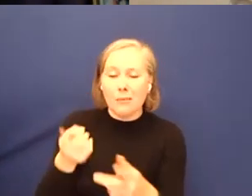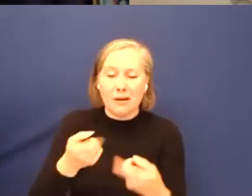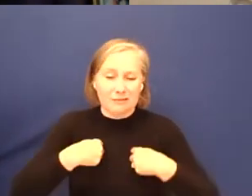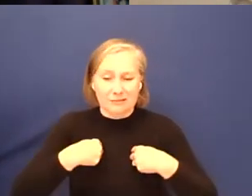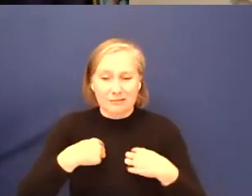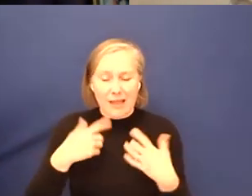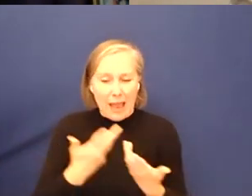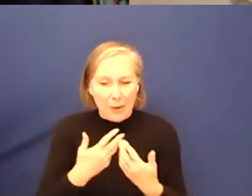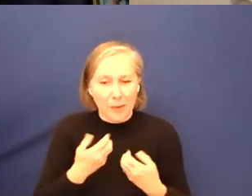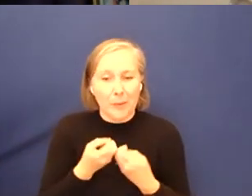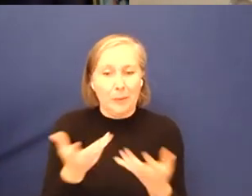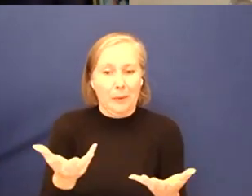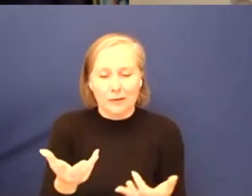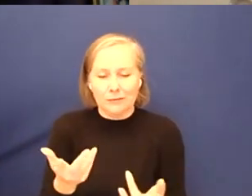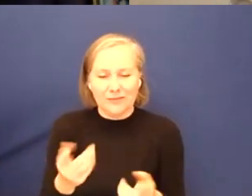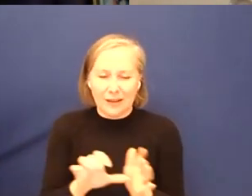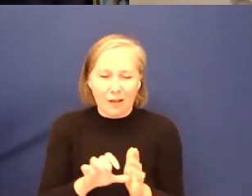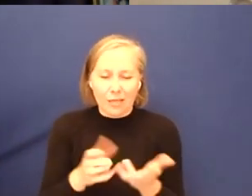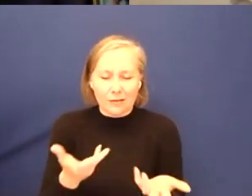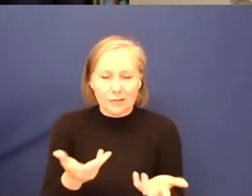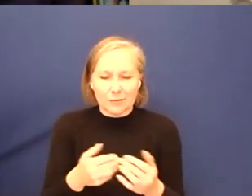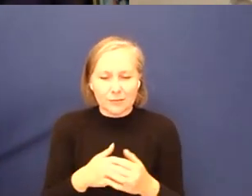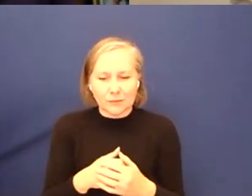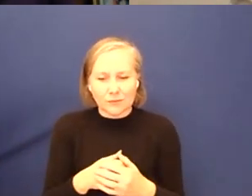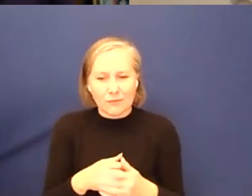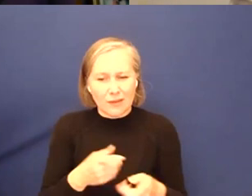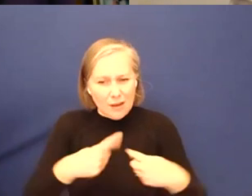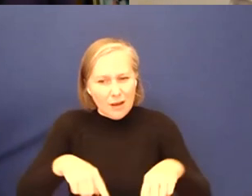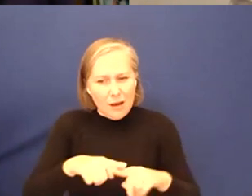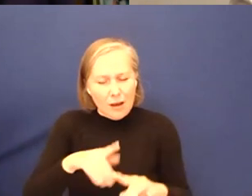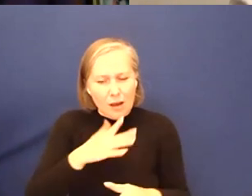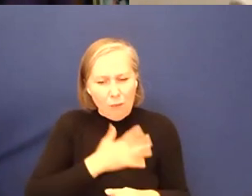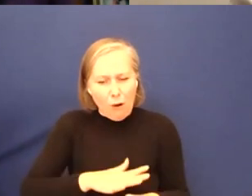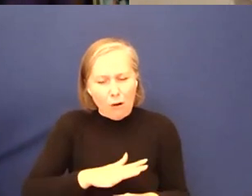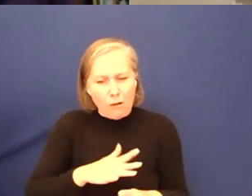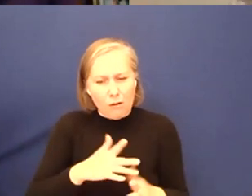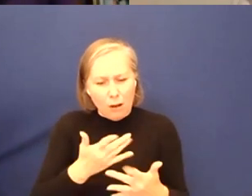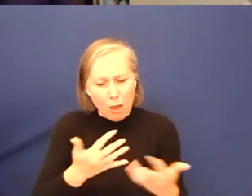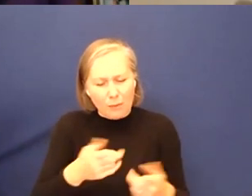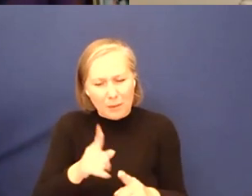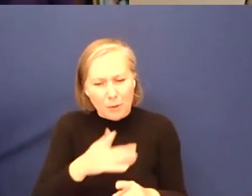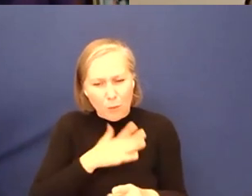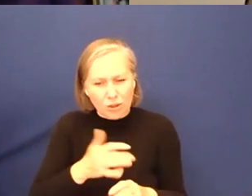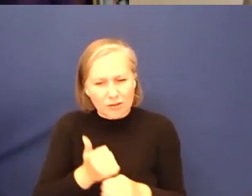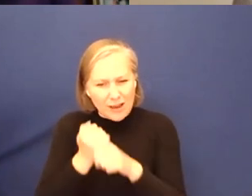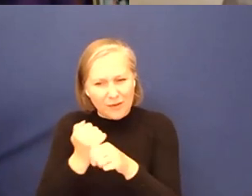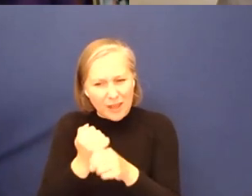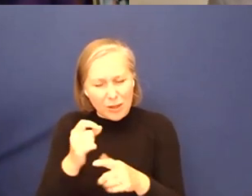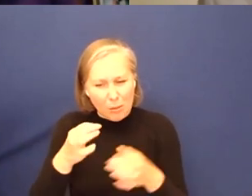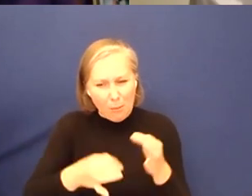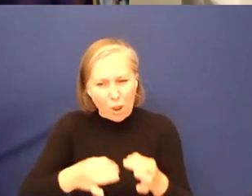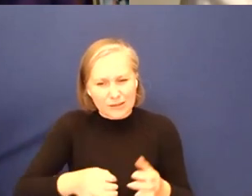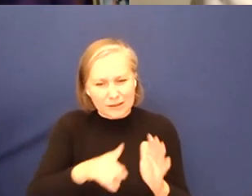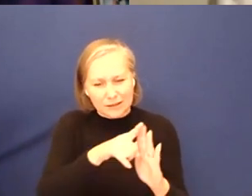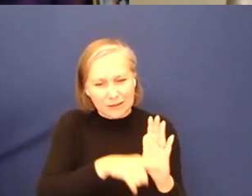you're trying to say, okay, I have all these people that want to advocate for this policy. So instead of just saying, no, it's just me,